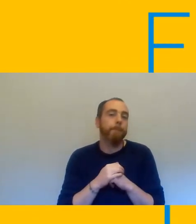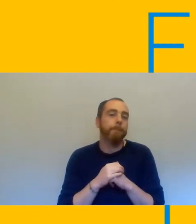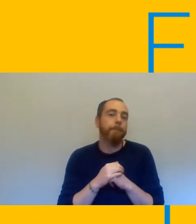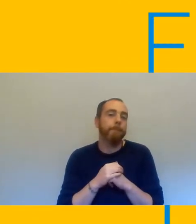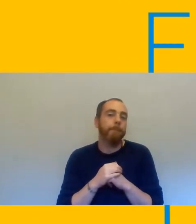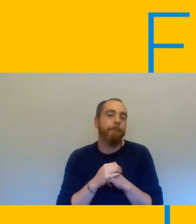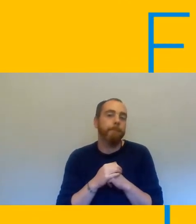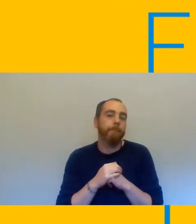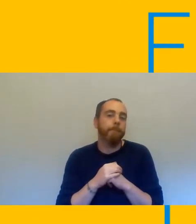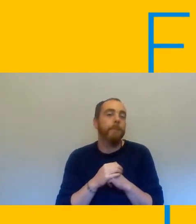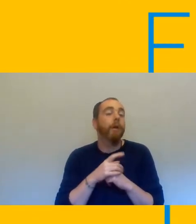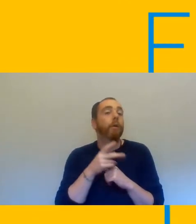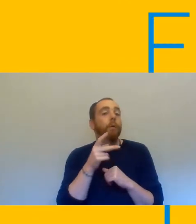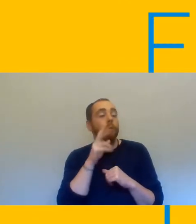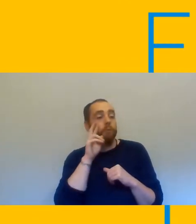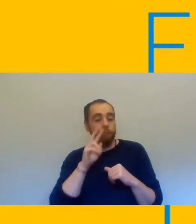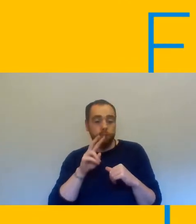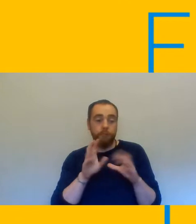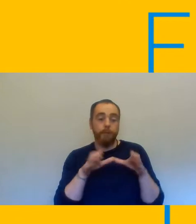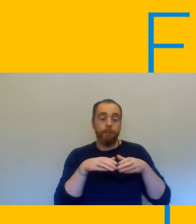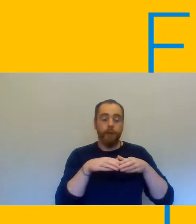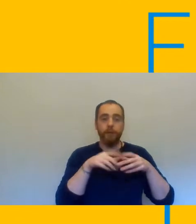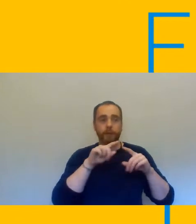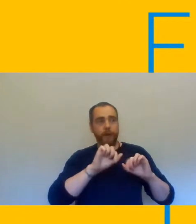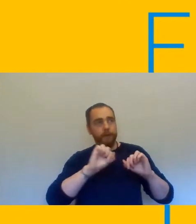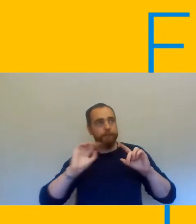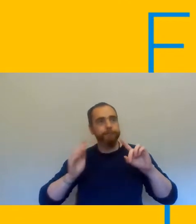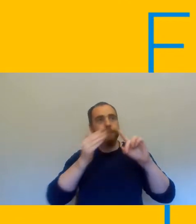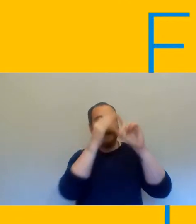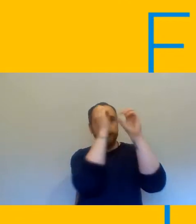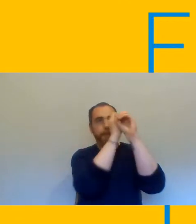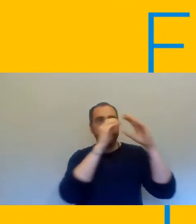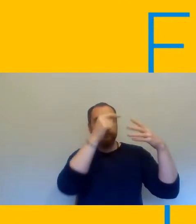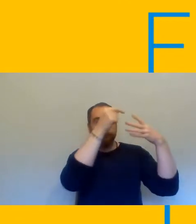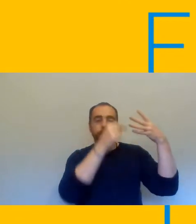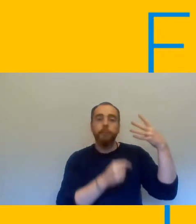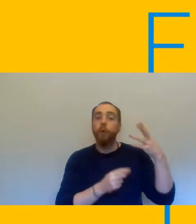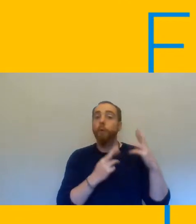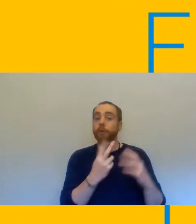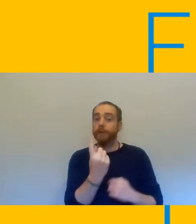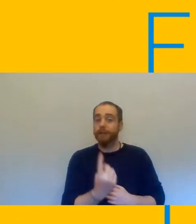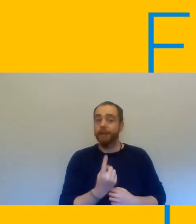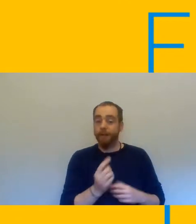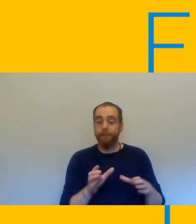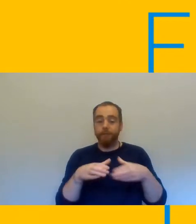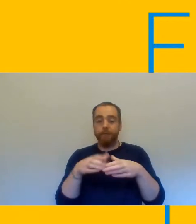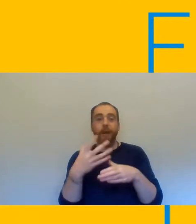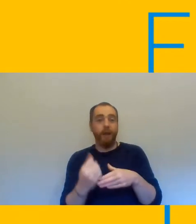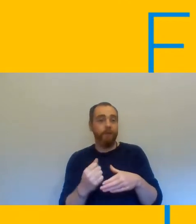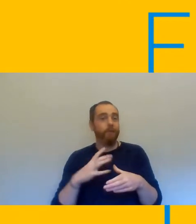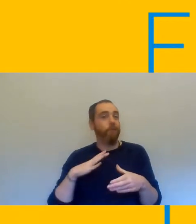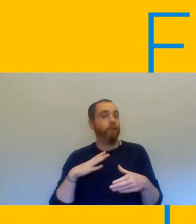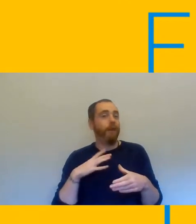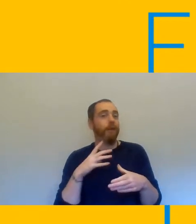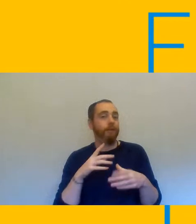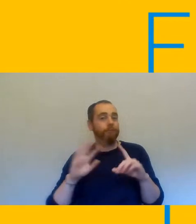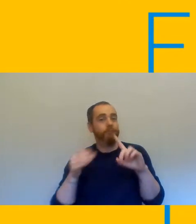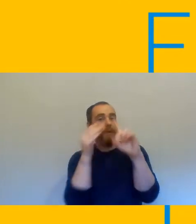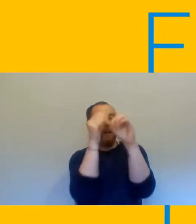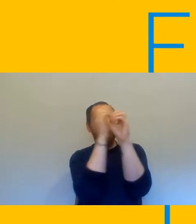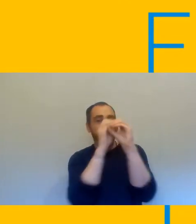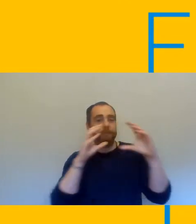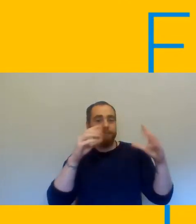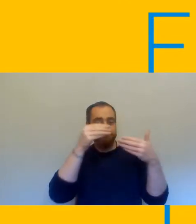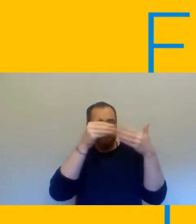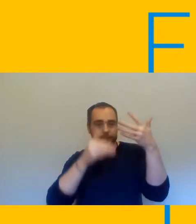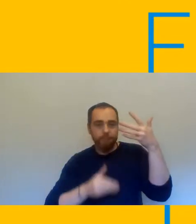um aims for branches which you know hopefully you've already got in place uh which will help at this stage in the crisis such as